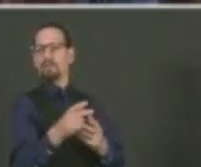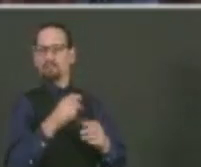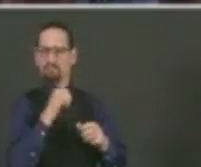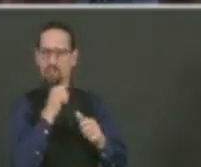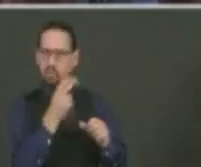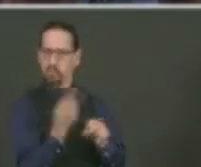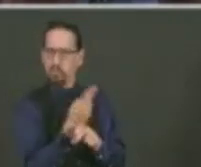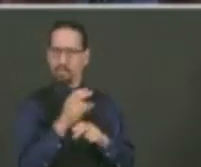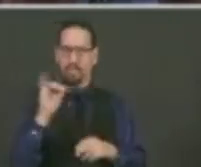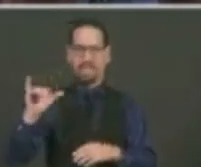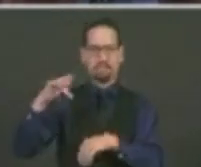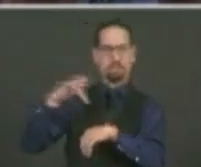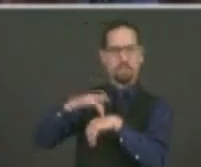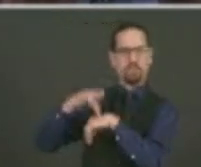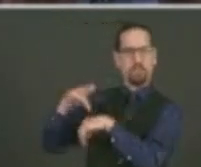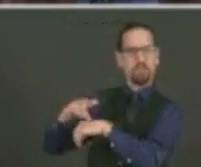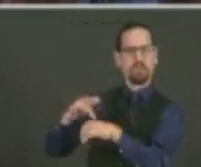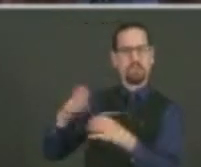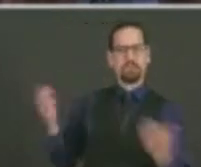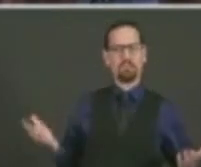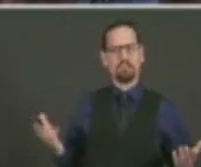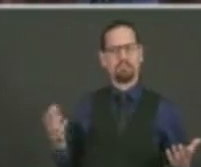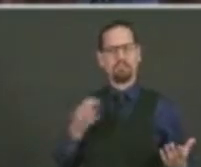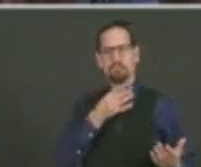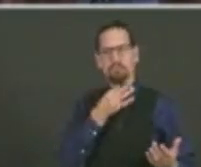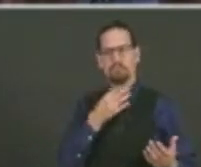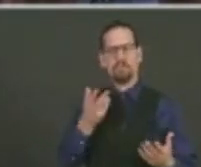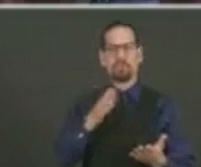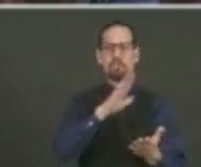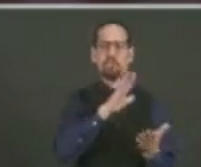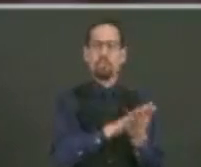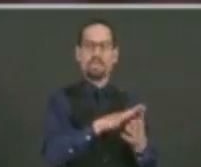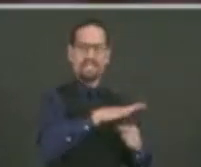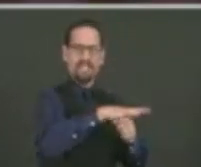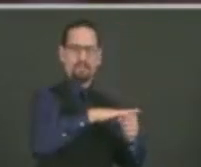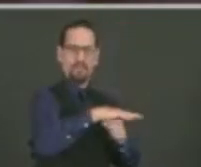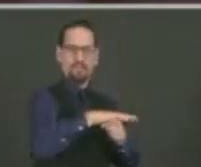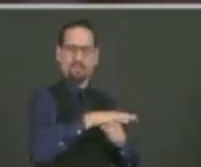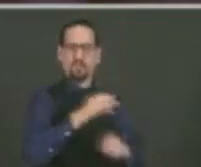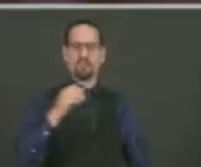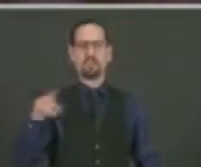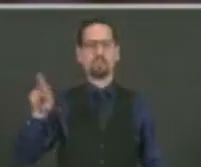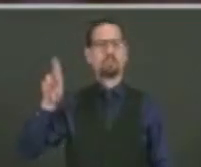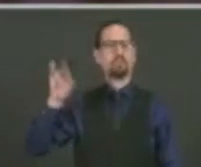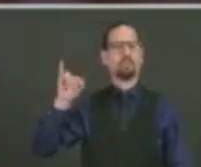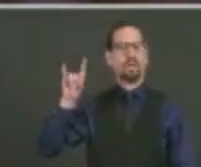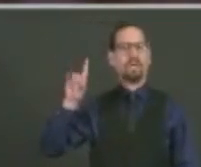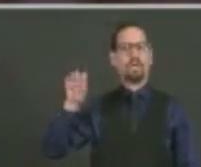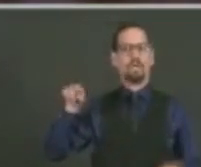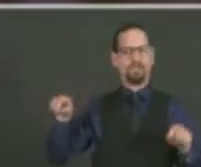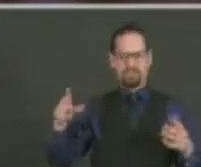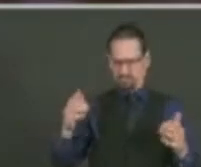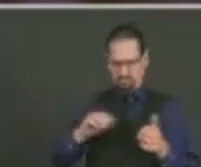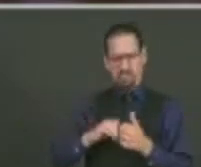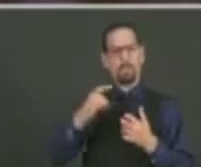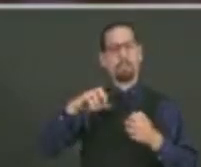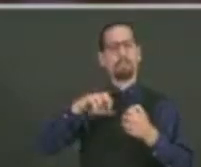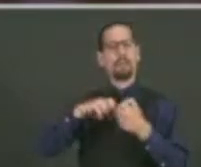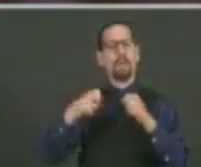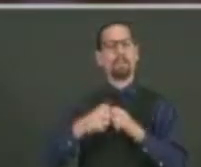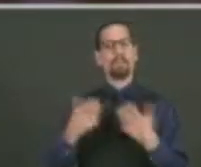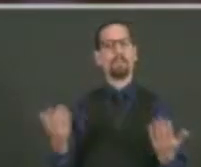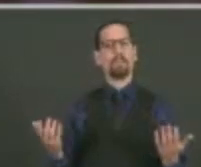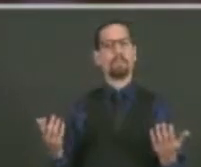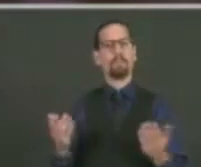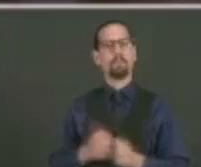lack of communication between districts and RIDE? So I will answer that and then I'll let the commissioner answer